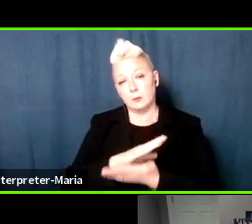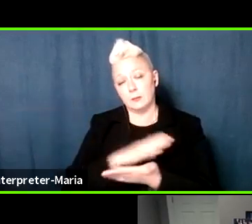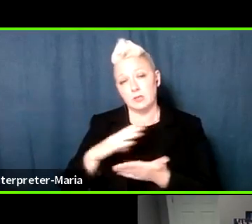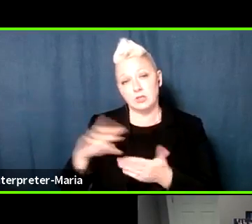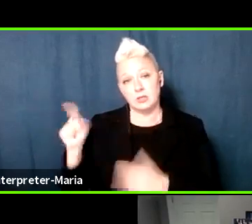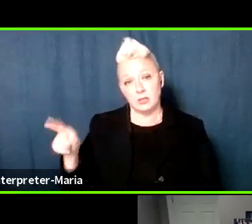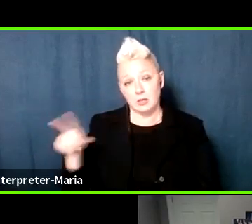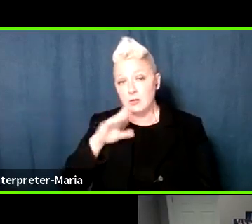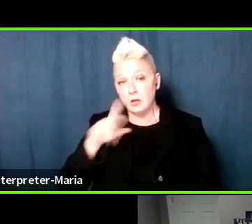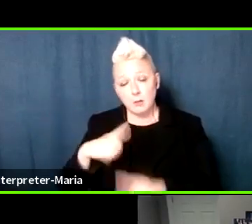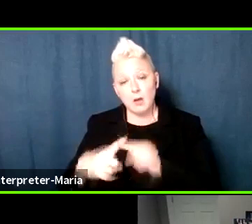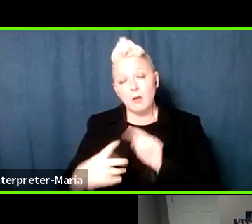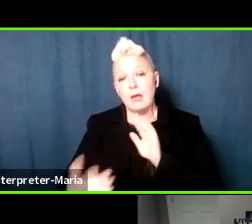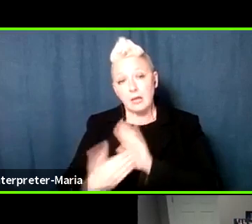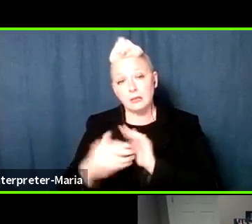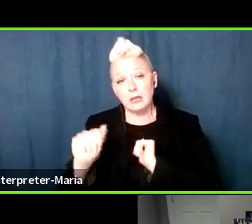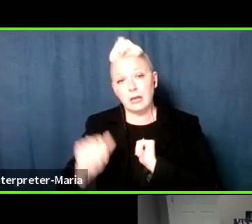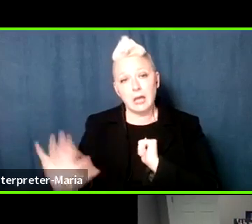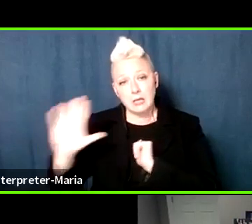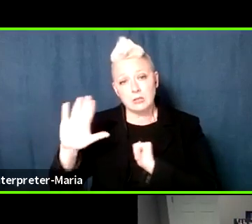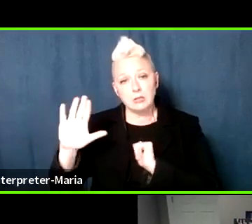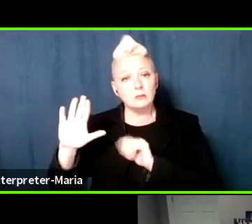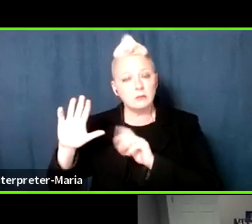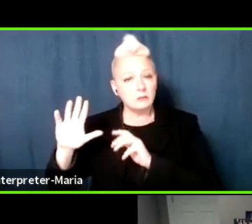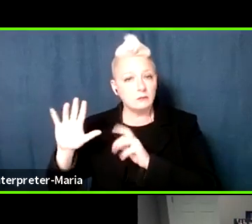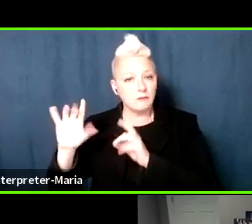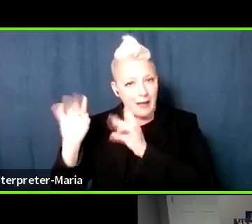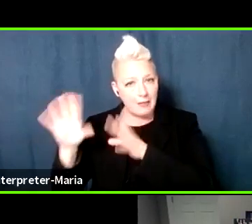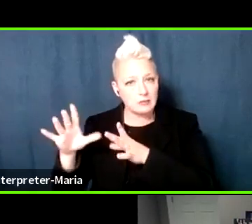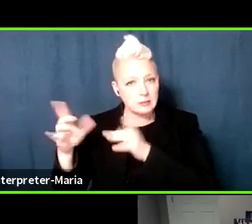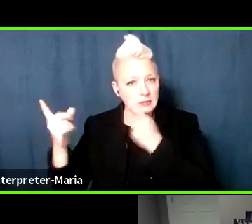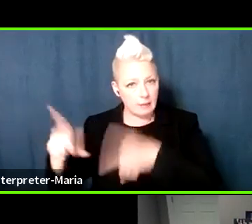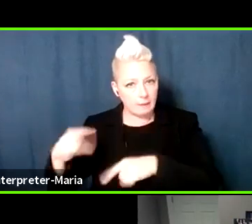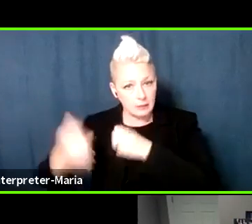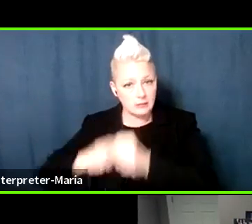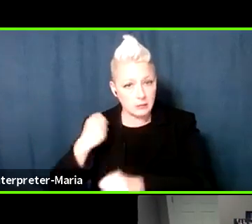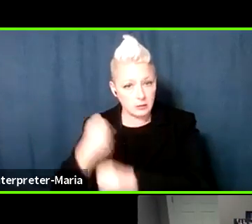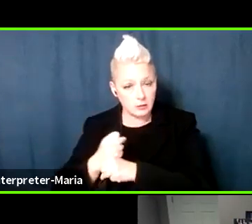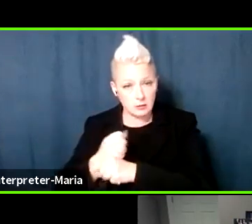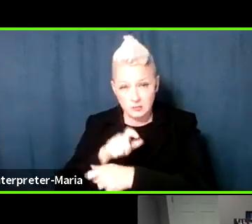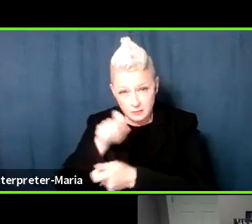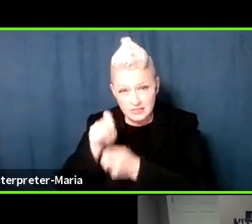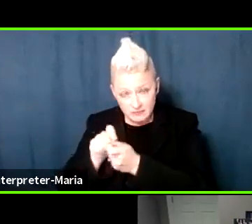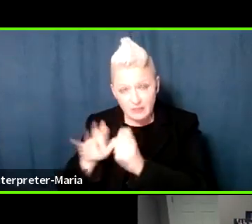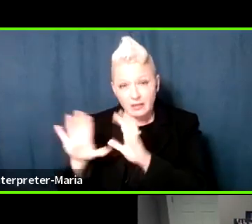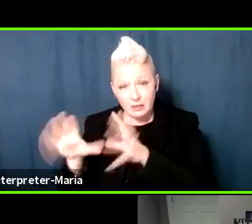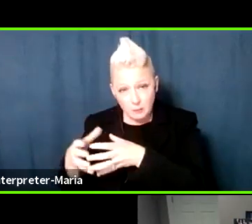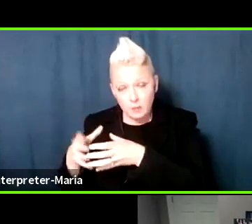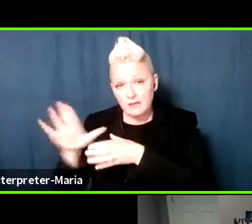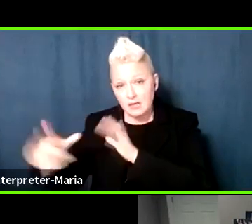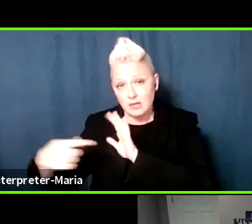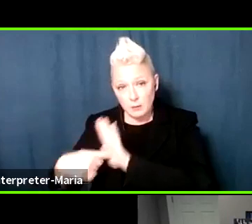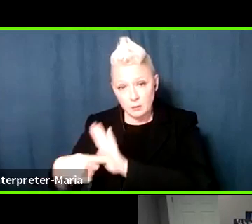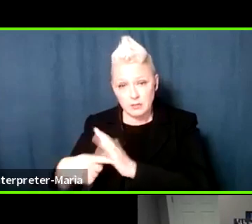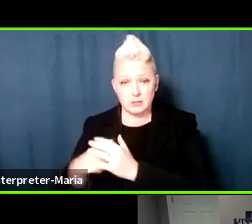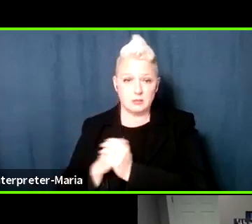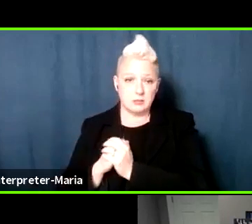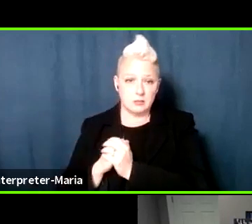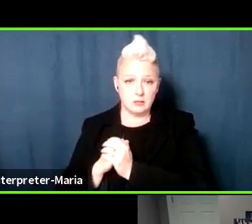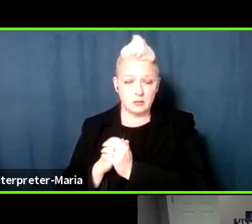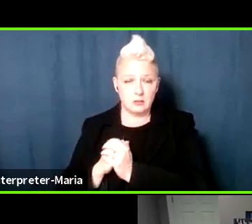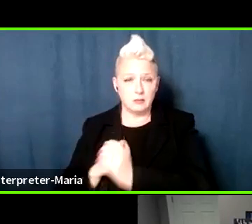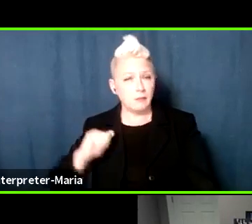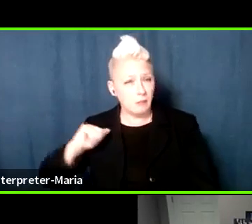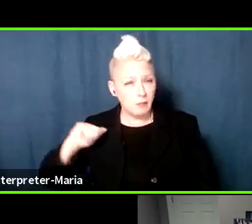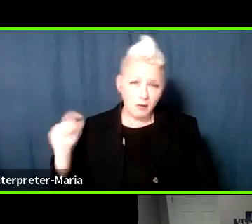about anti-Asian violence this year, uh, in, in particularly in, communities that he represents. And all of my